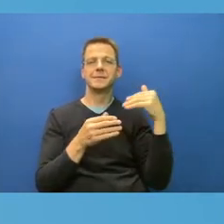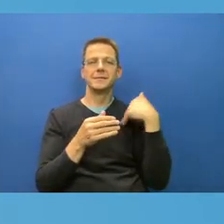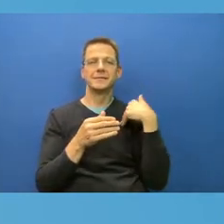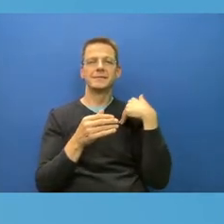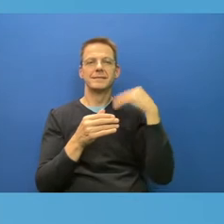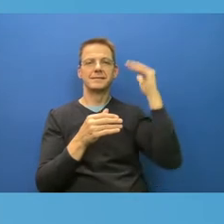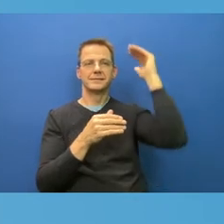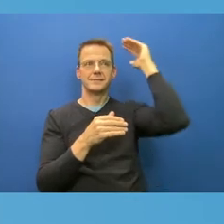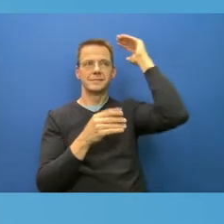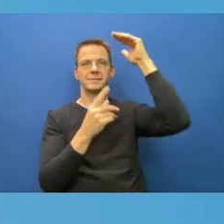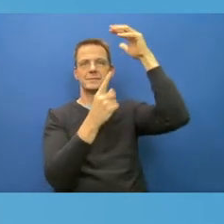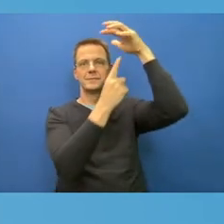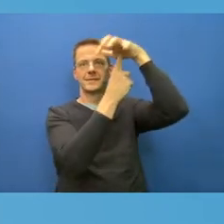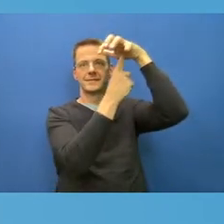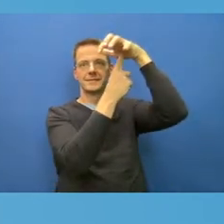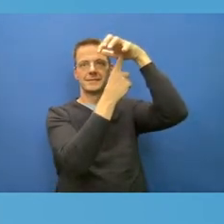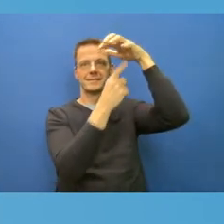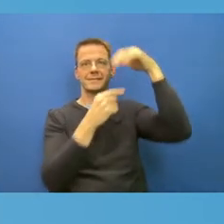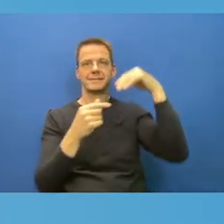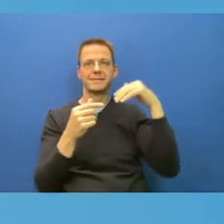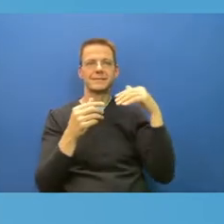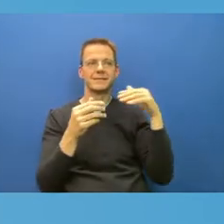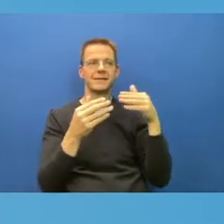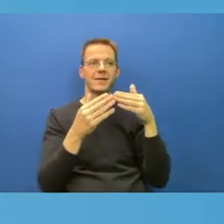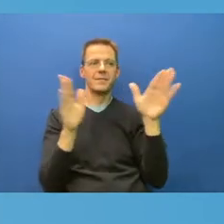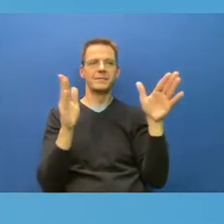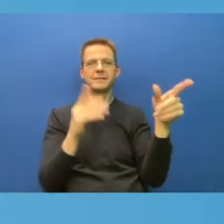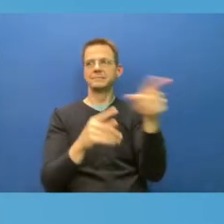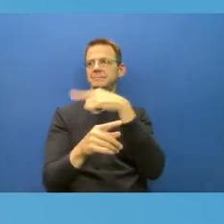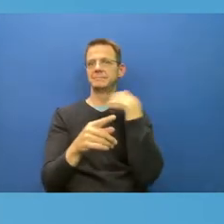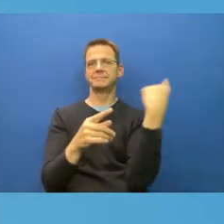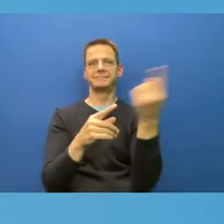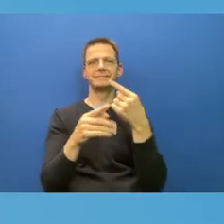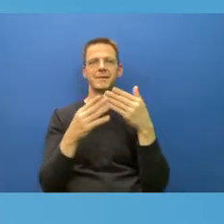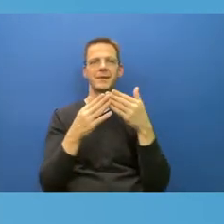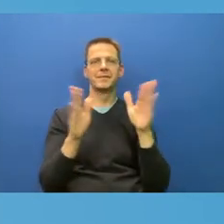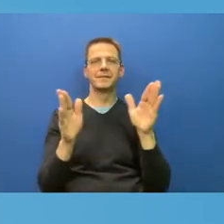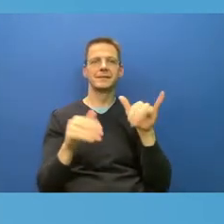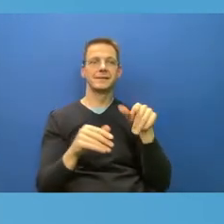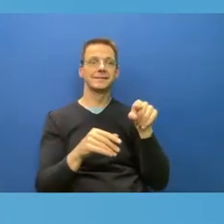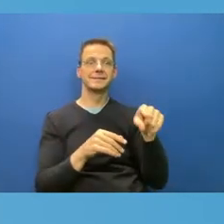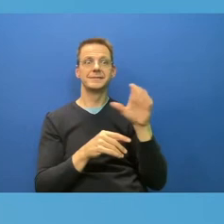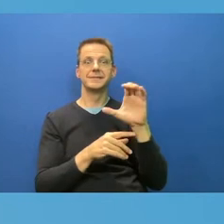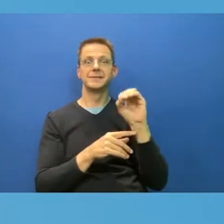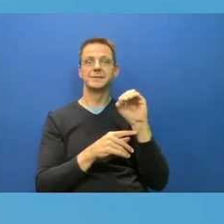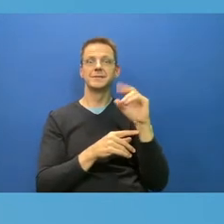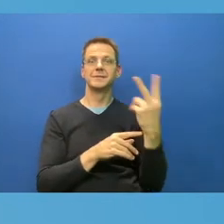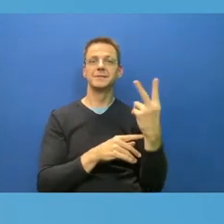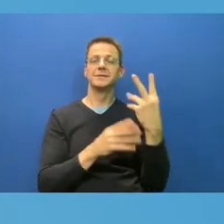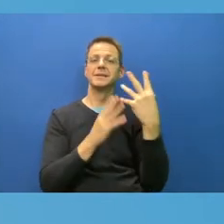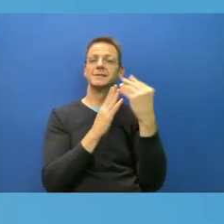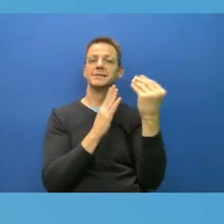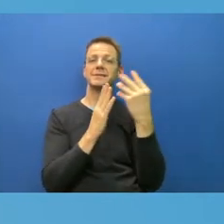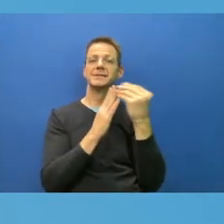the CO2 there is outdoor air. And we've been going with friends to have dinner there because, you know,